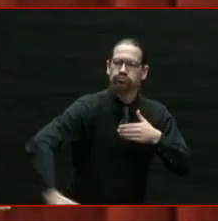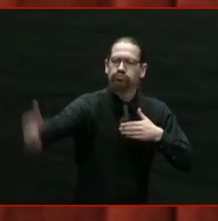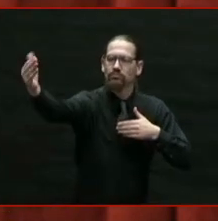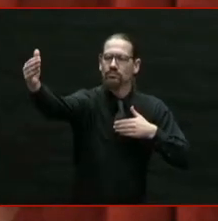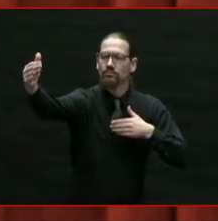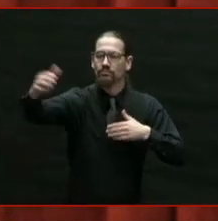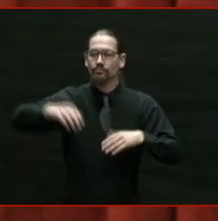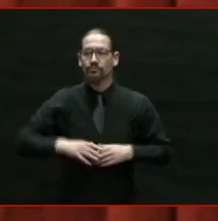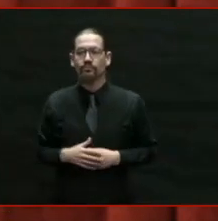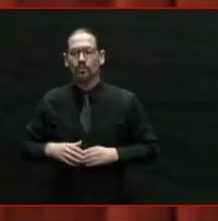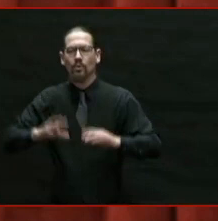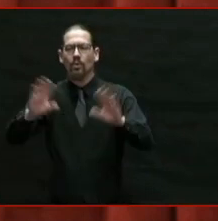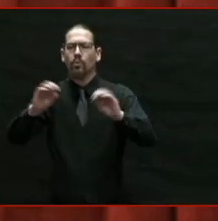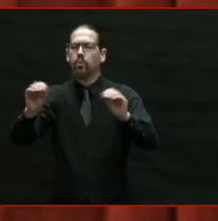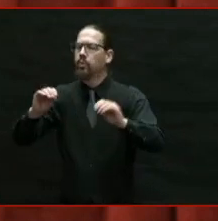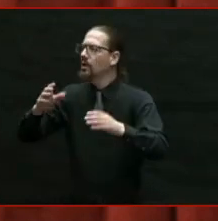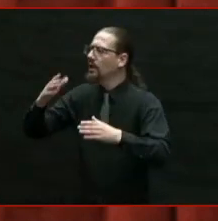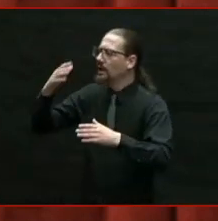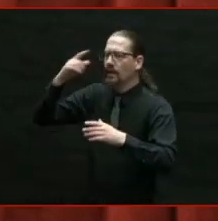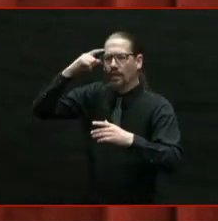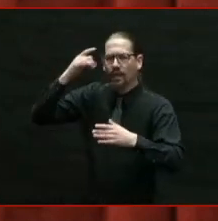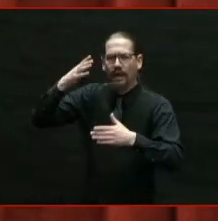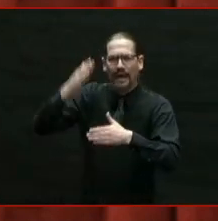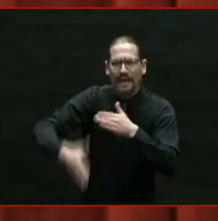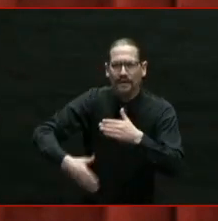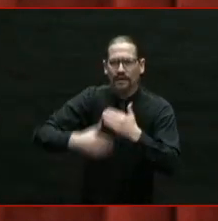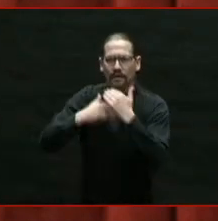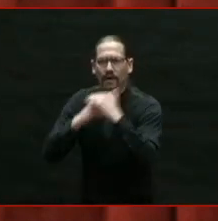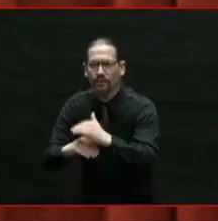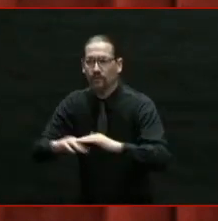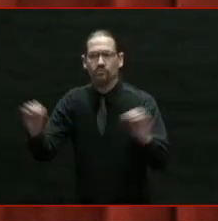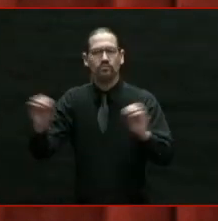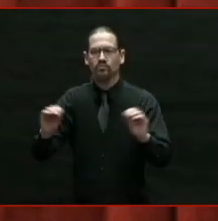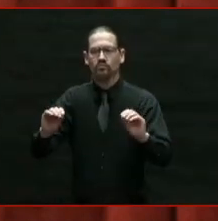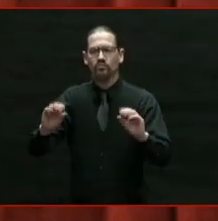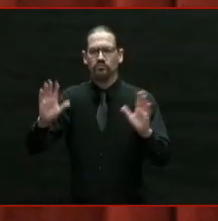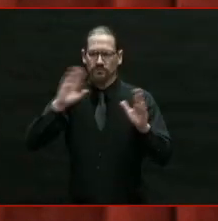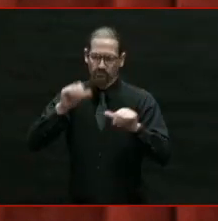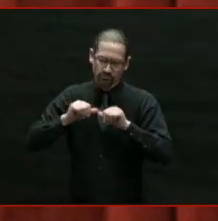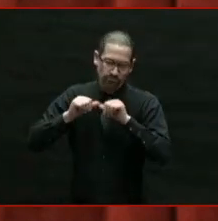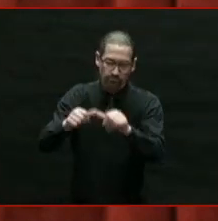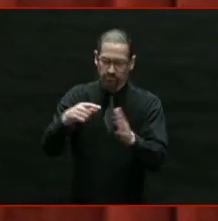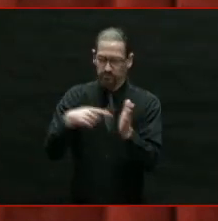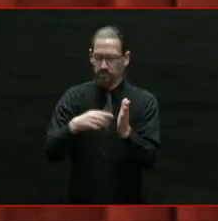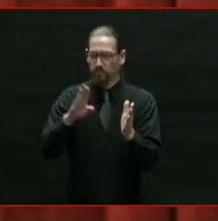They've sponsored legislation to make this initiative permanent.